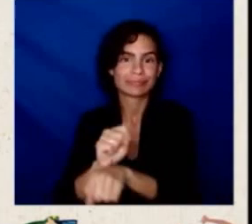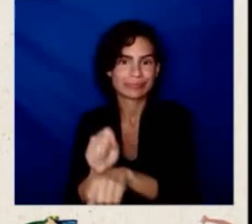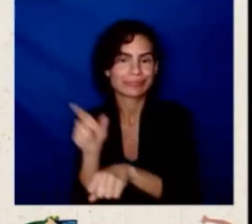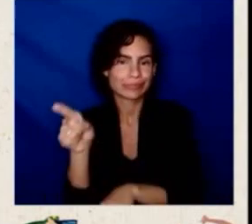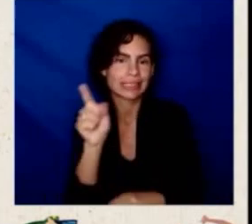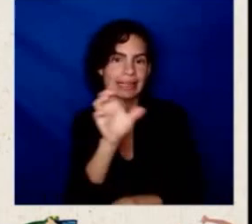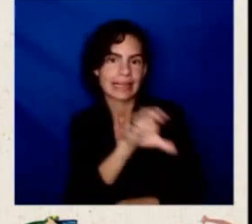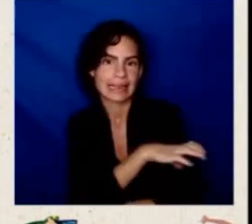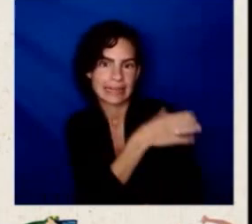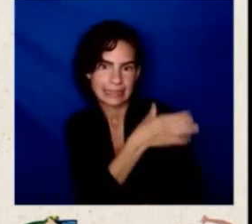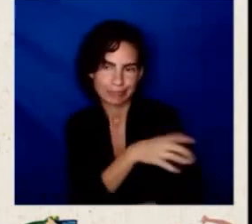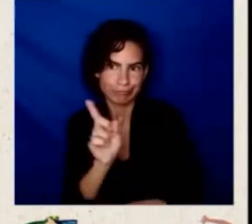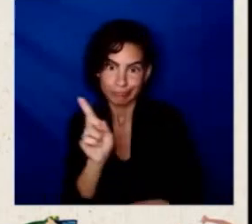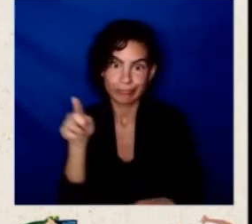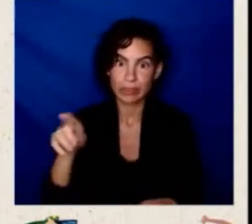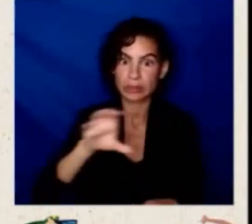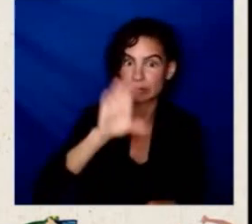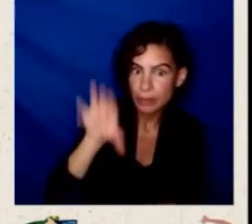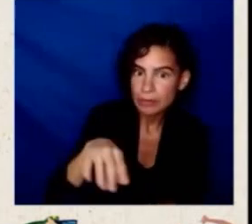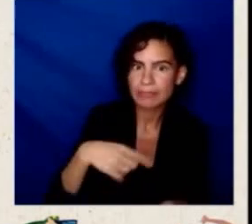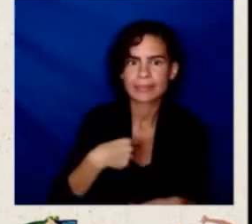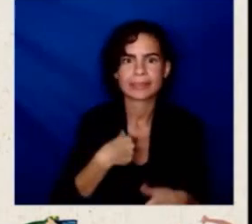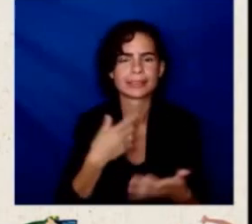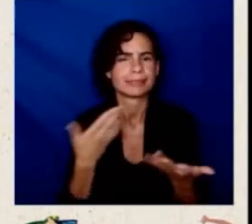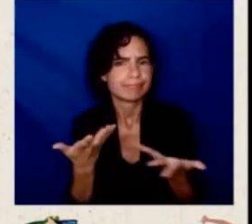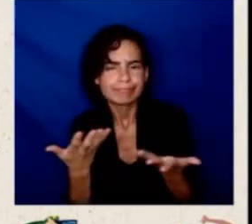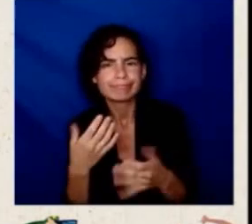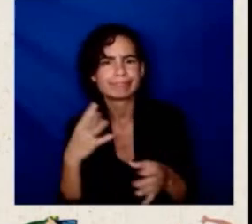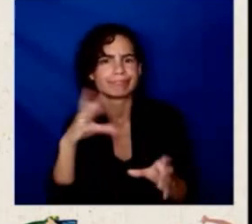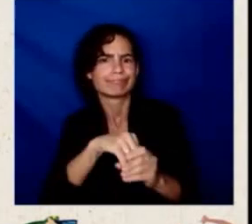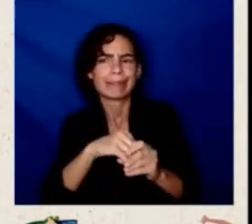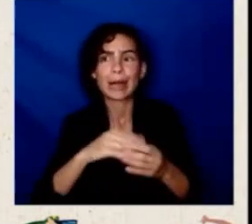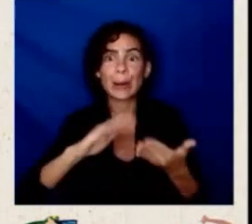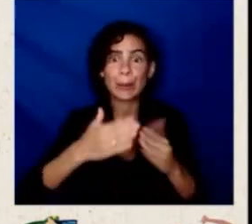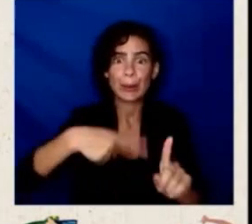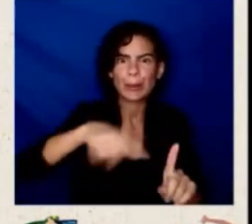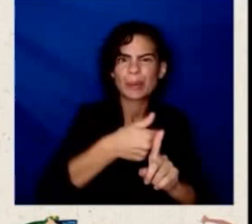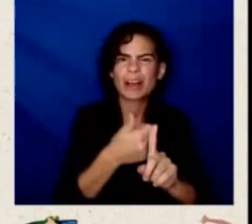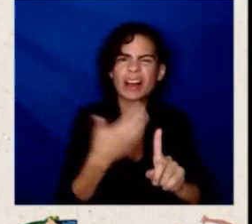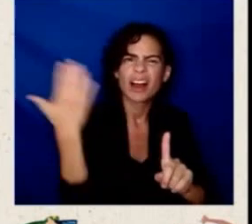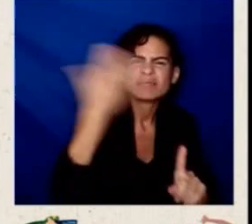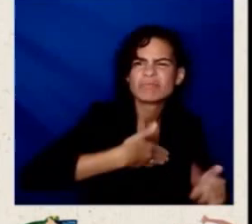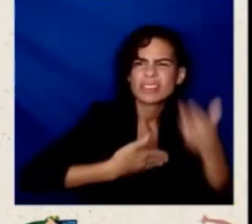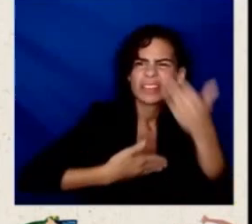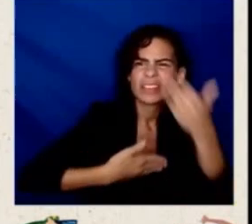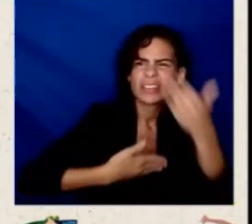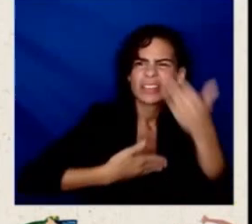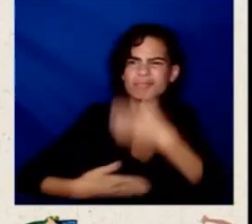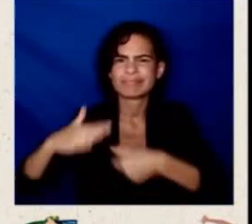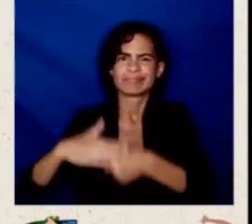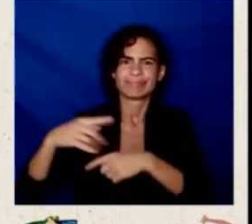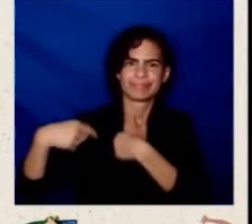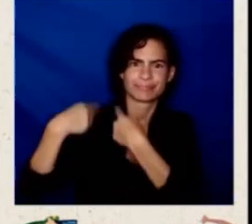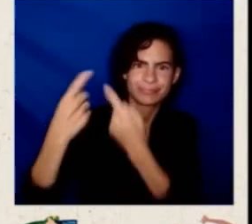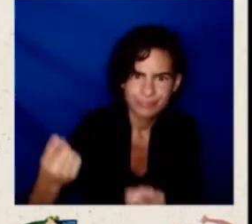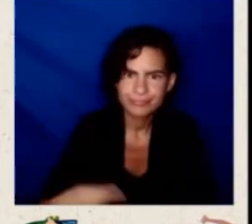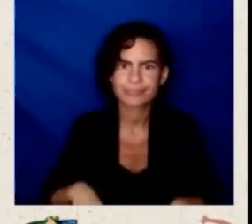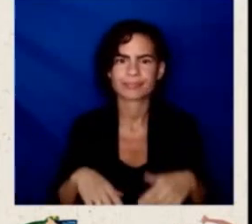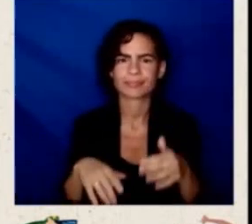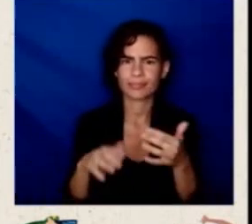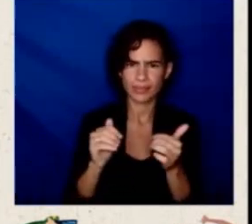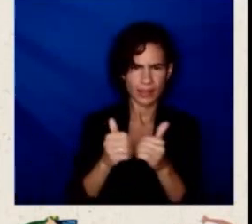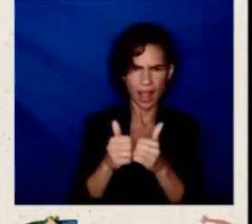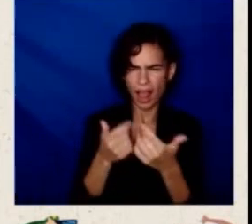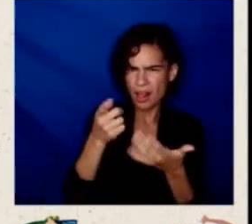underserved communities in Chicago. So, my question is, how is the administration making healthcare costs more affordable for working